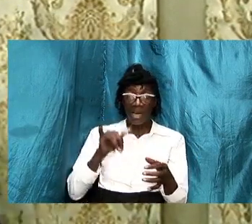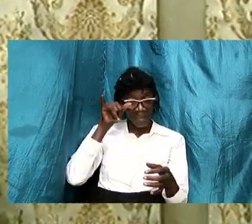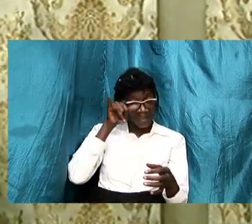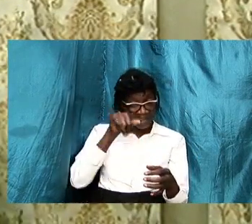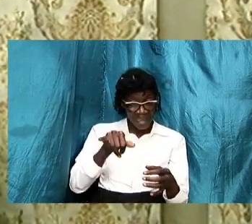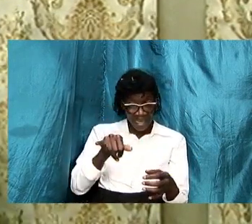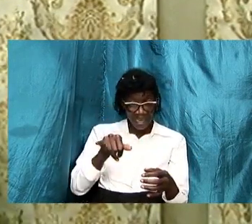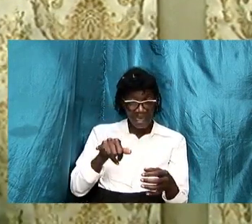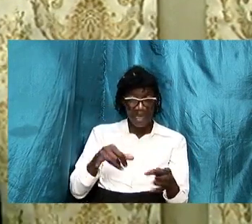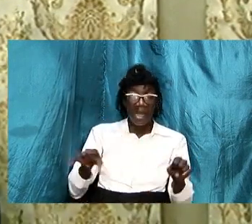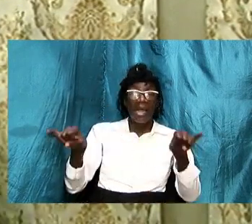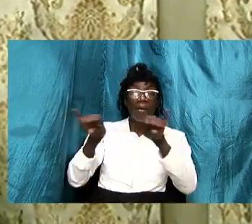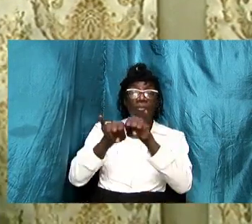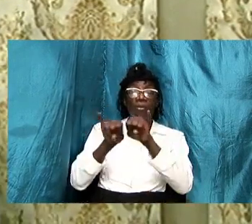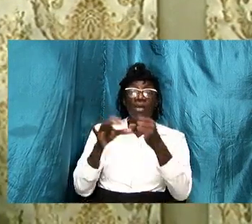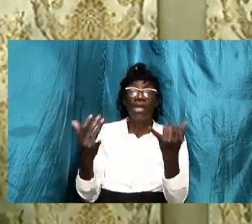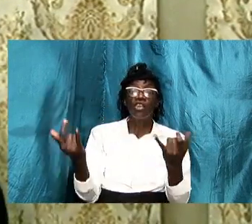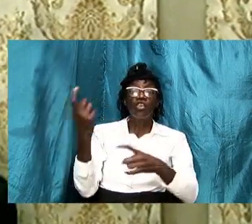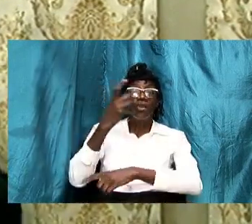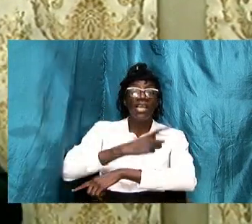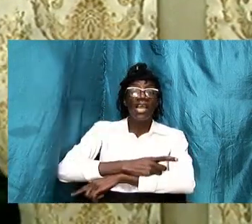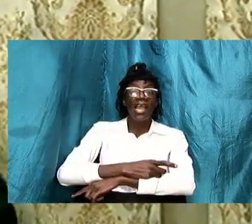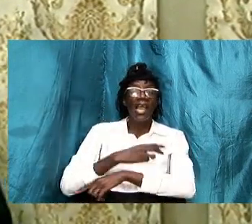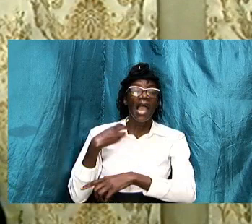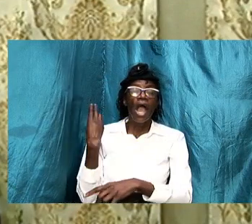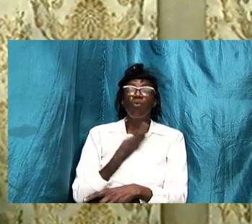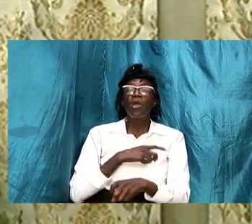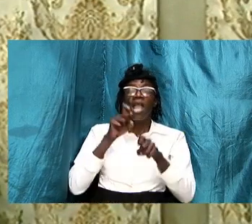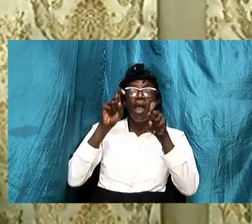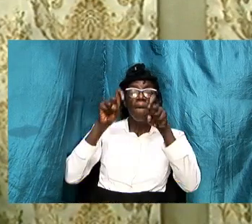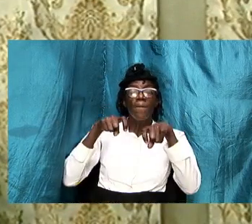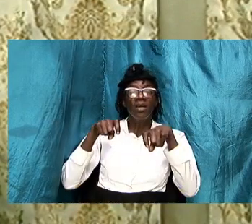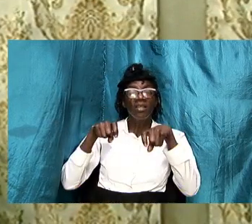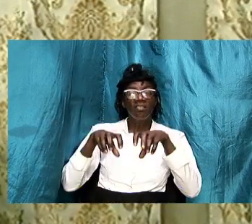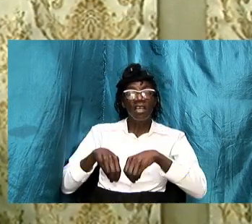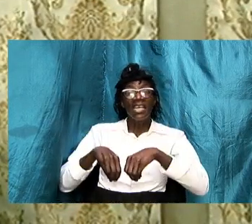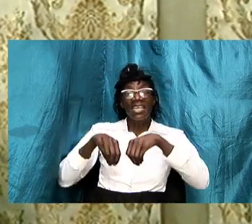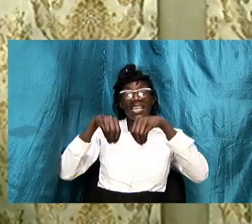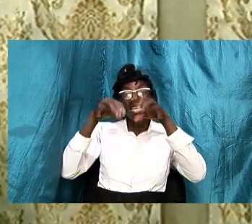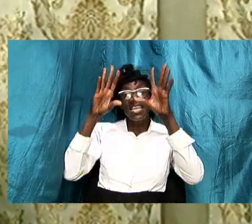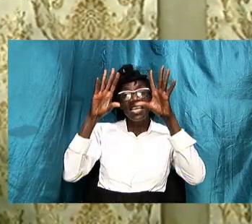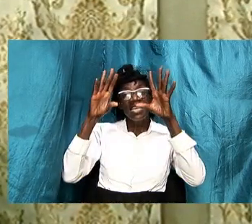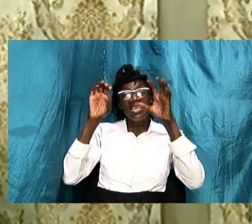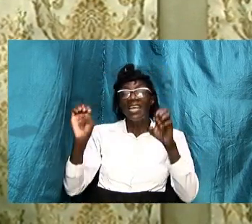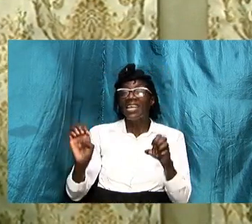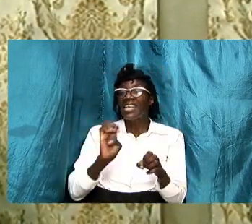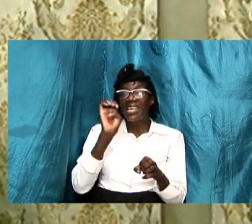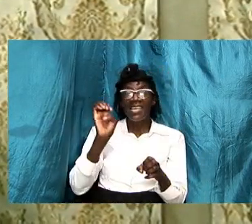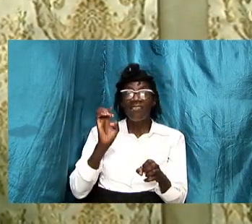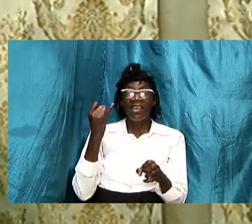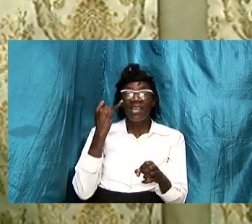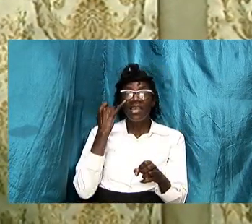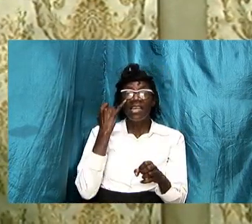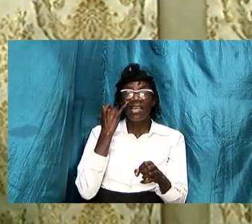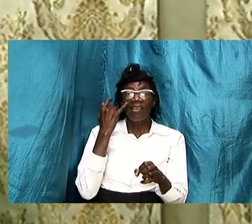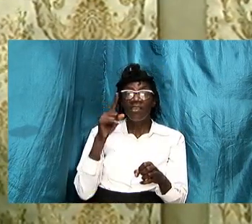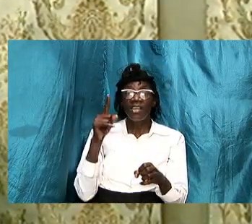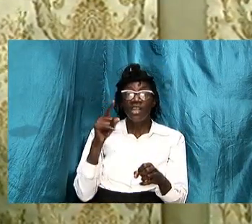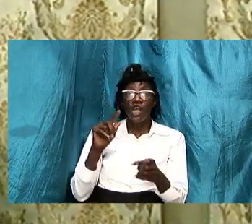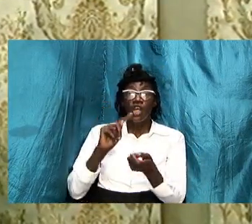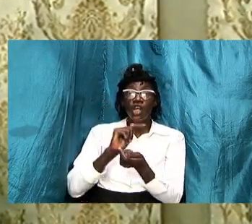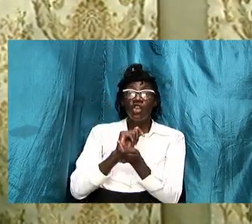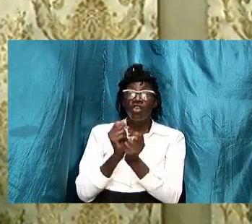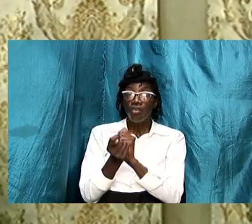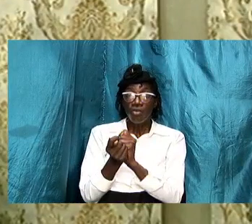and we must yield them even if it turns out that he is wrong